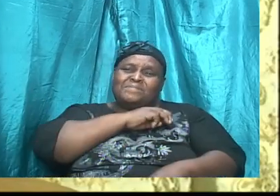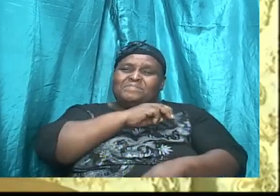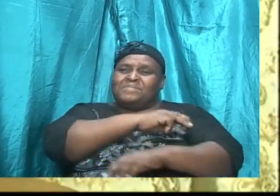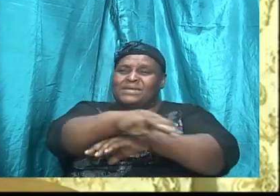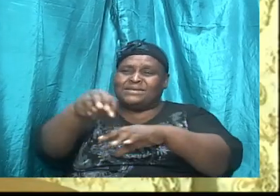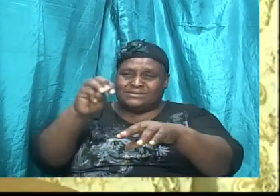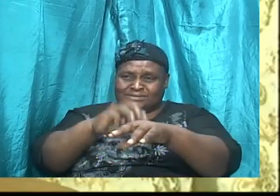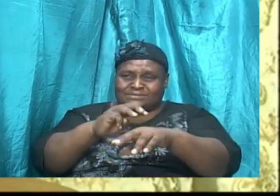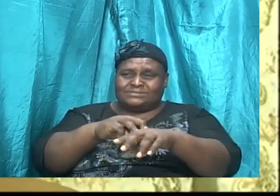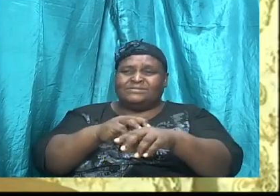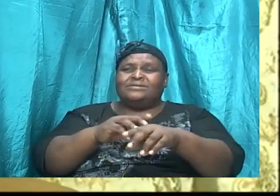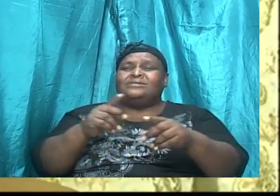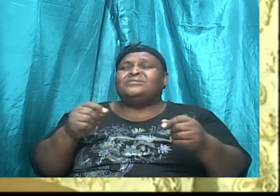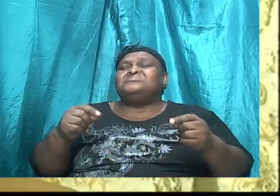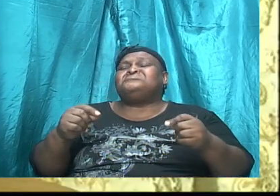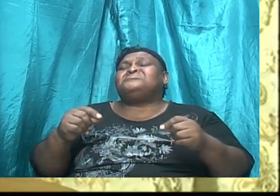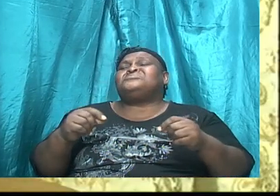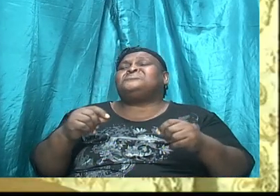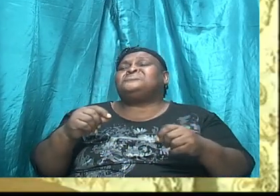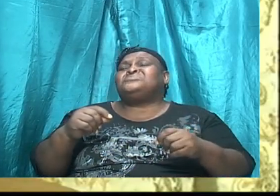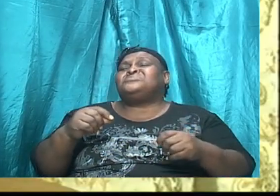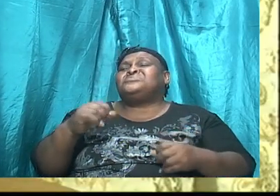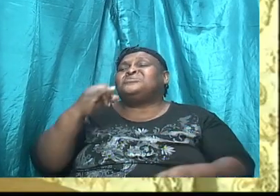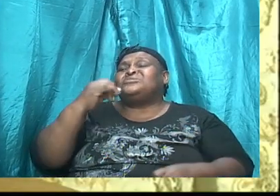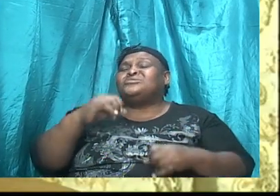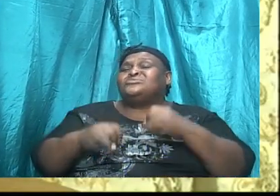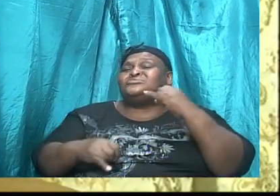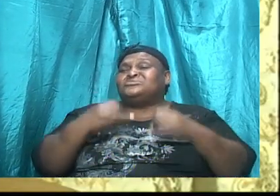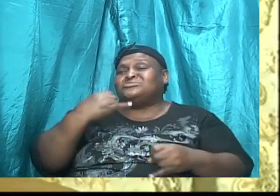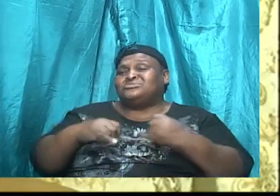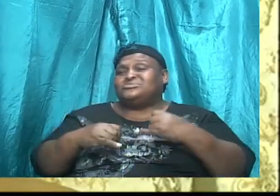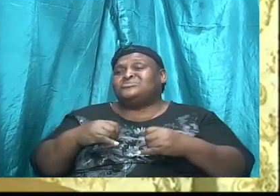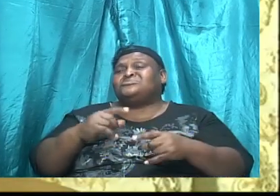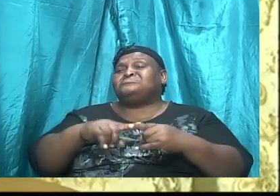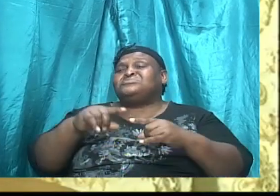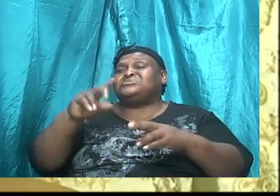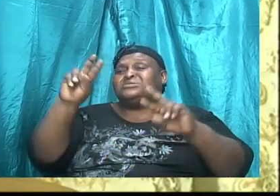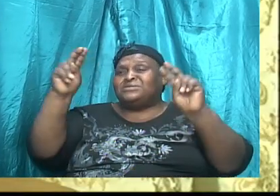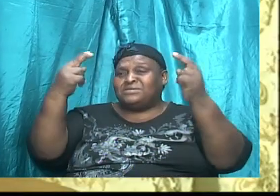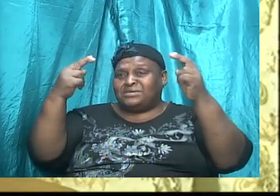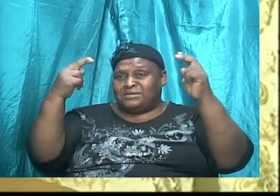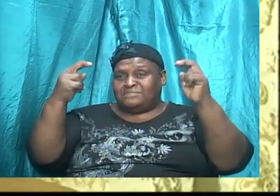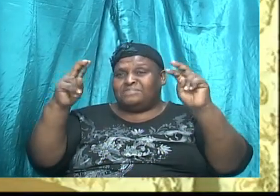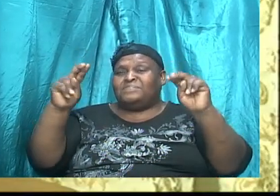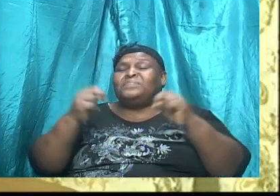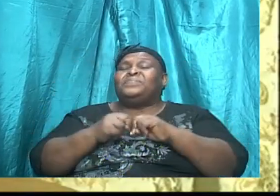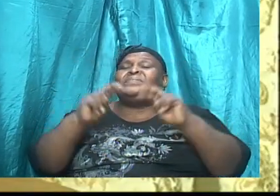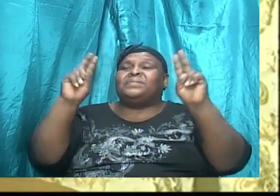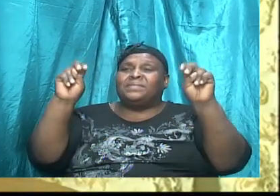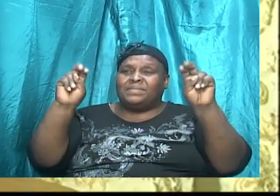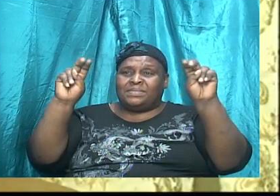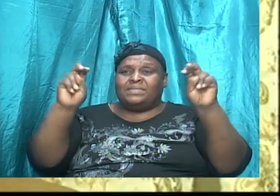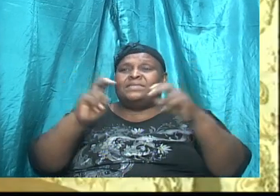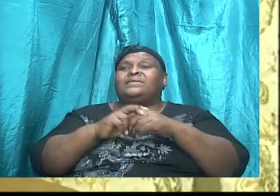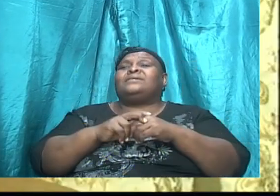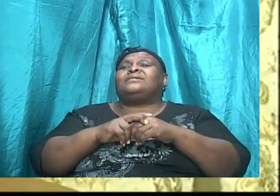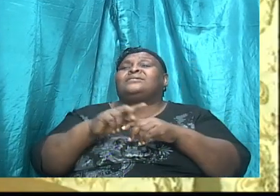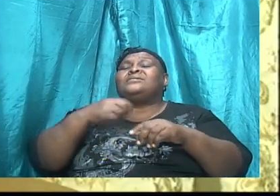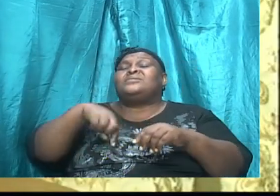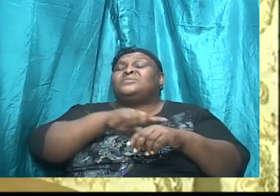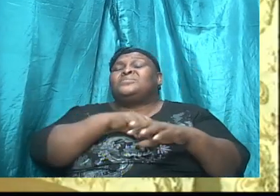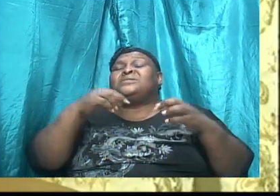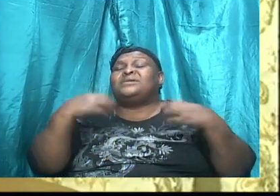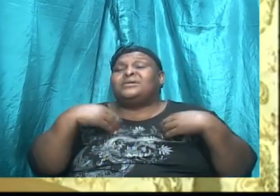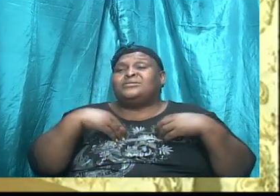to the theme, and we, we had such great discussion